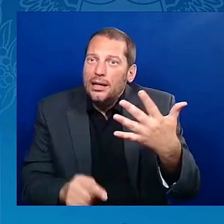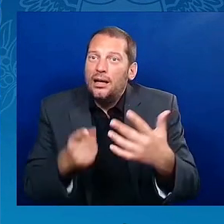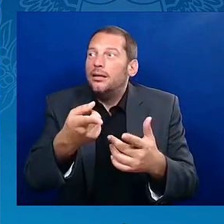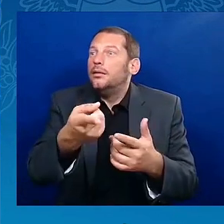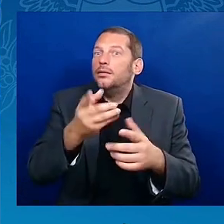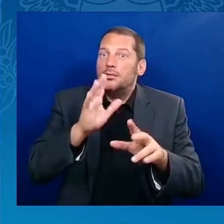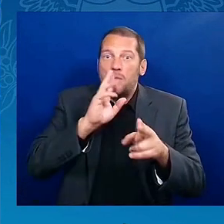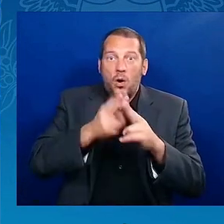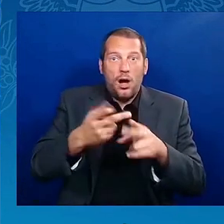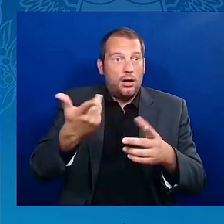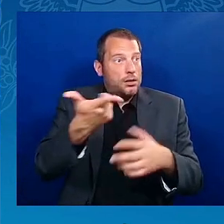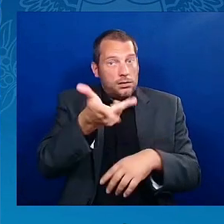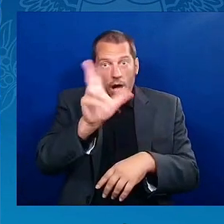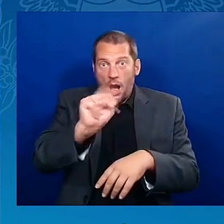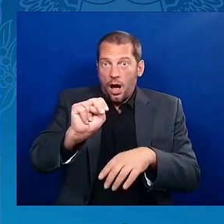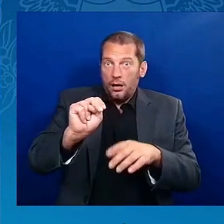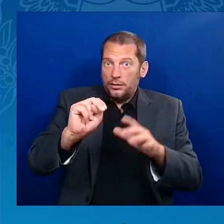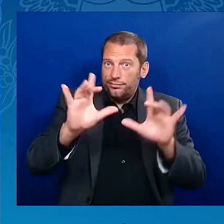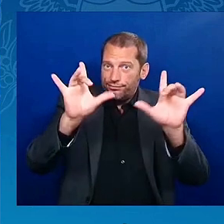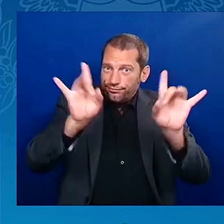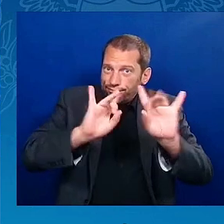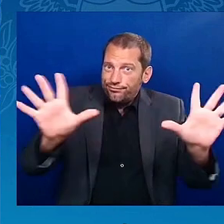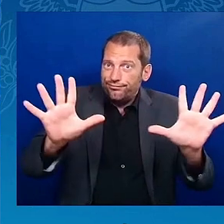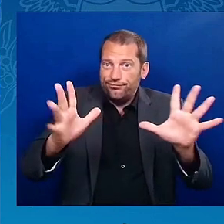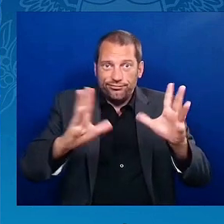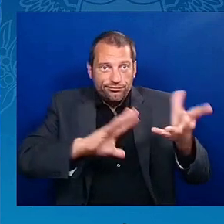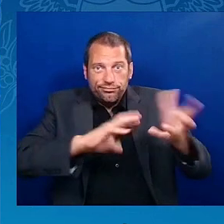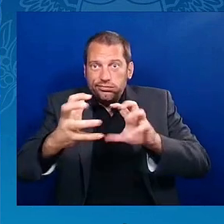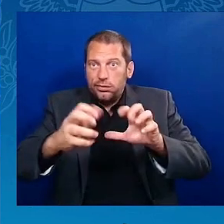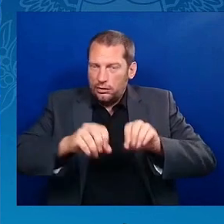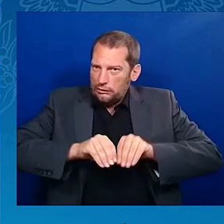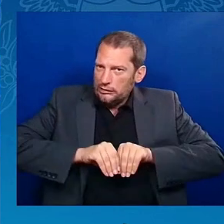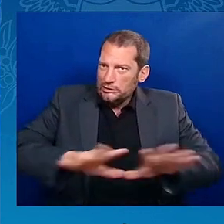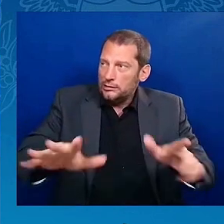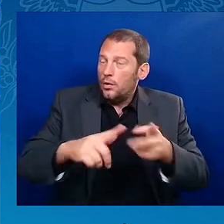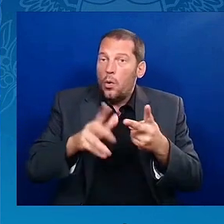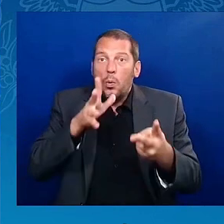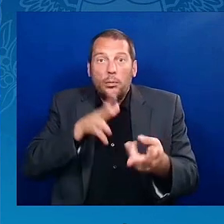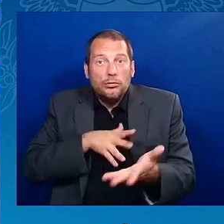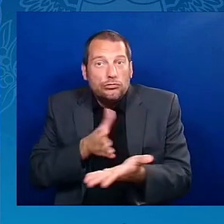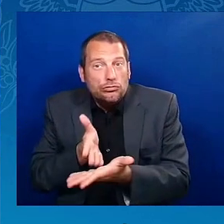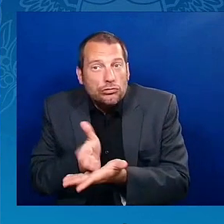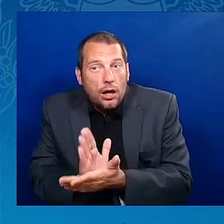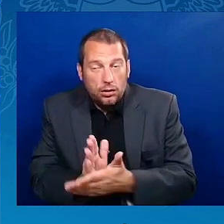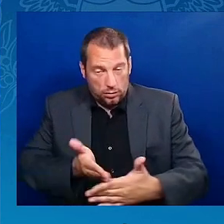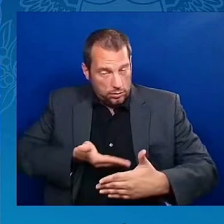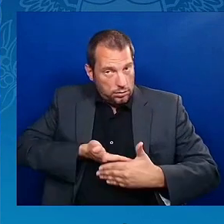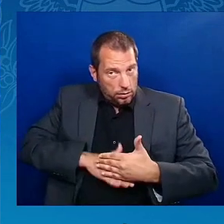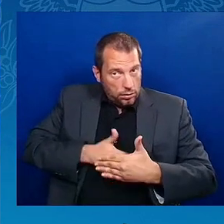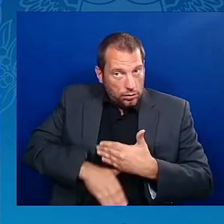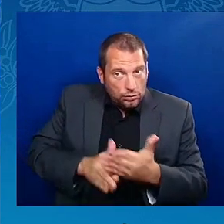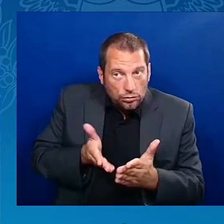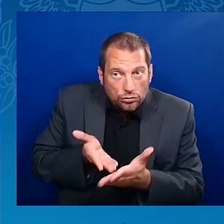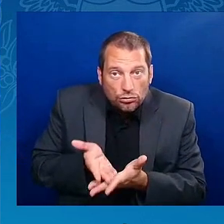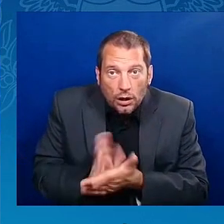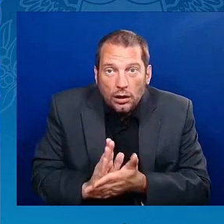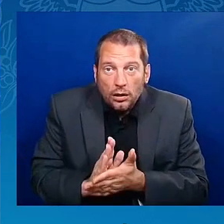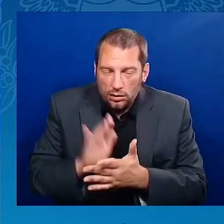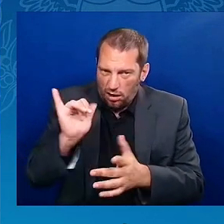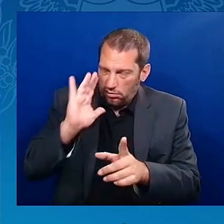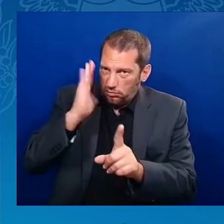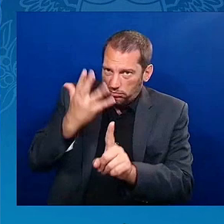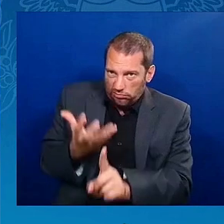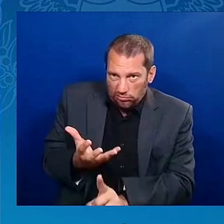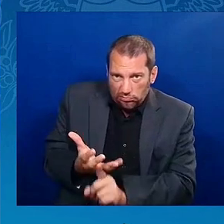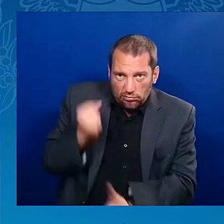and all of this that seem to have taken away, you've launched an economic opportunity tour. So tell us a little bit about